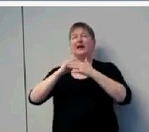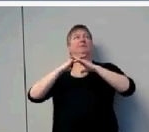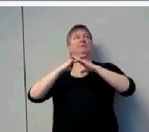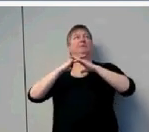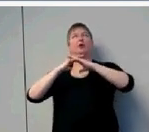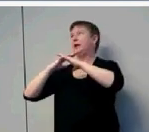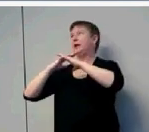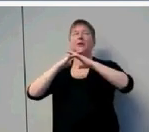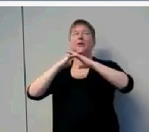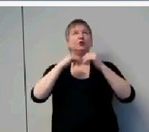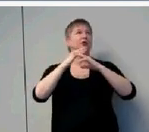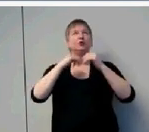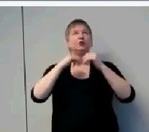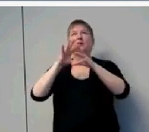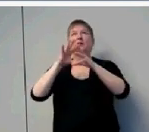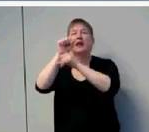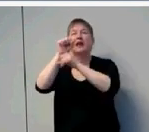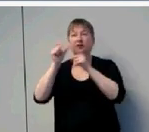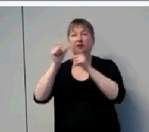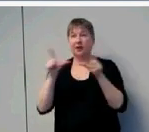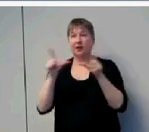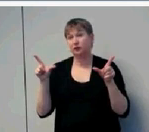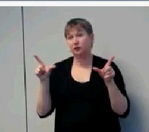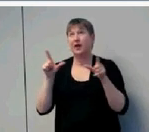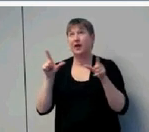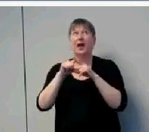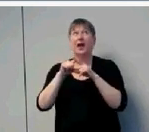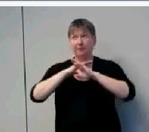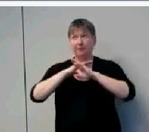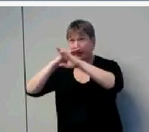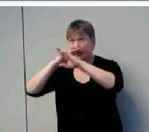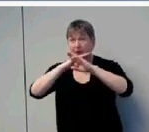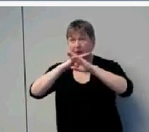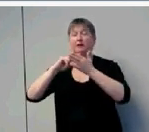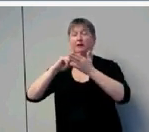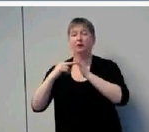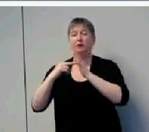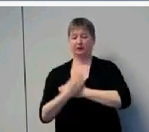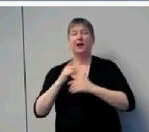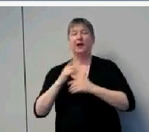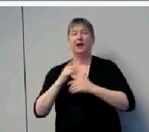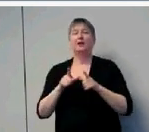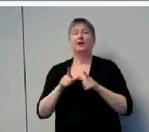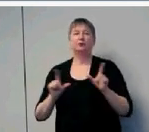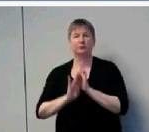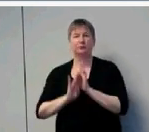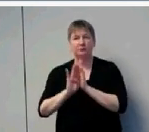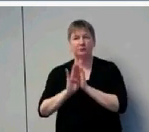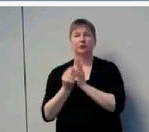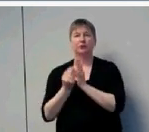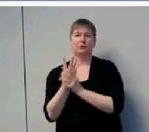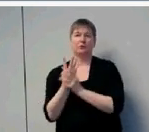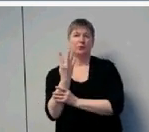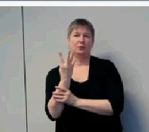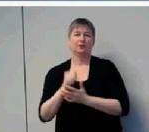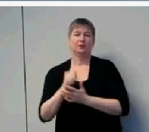that that is going to have consequences for their language development over time. So these thoughts about barriers